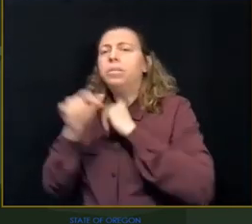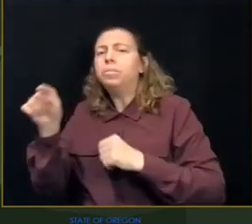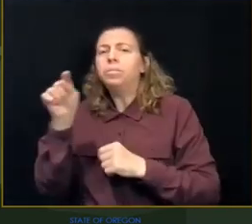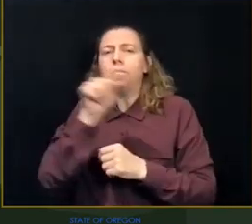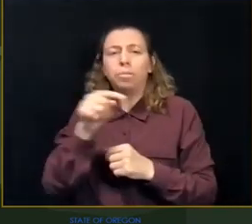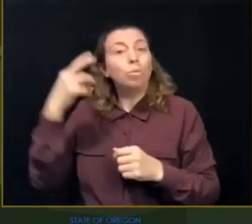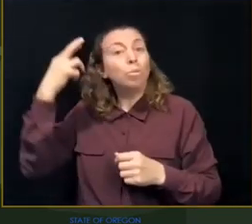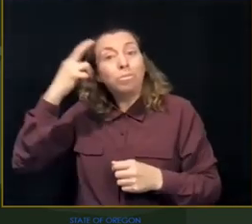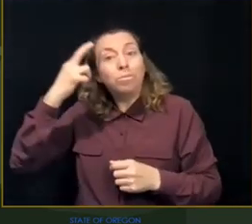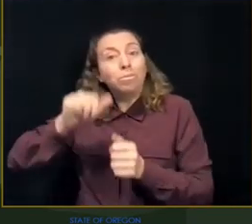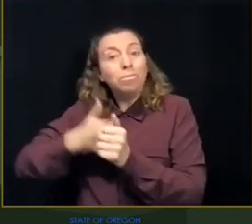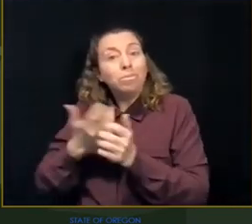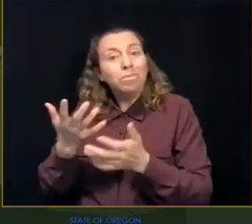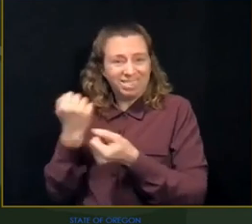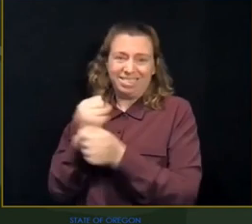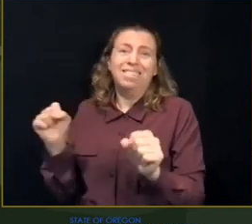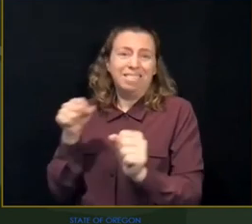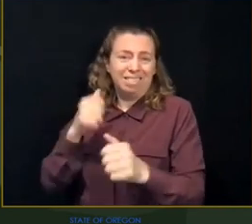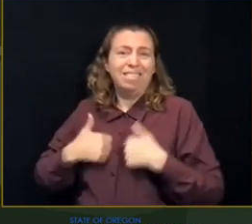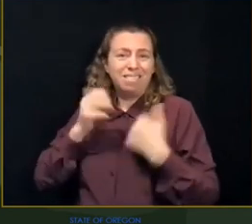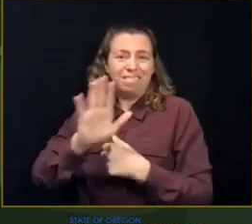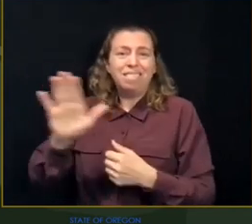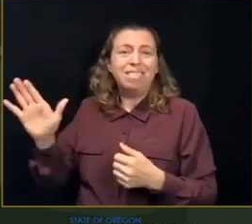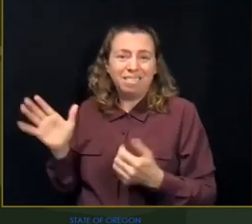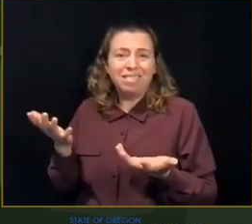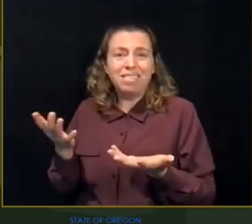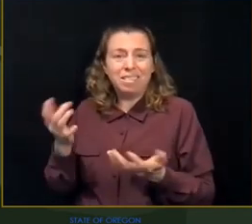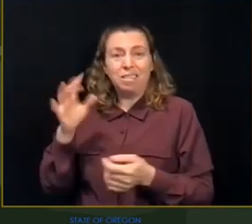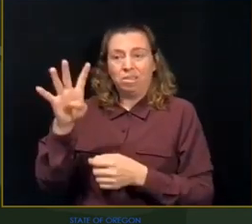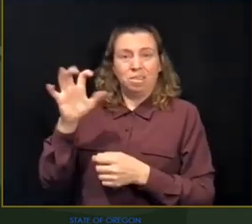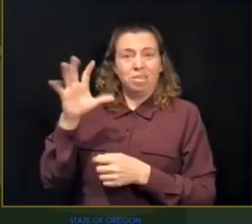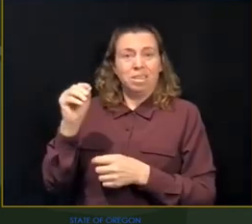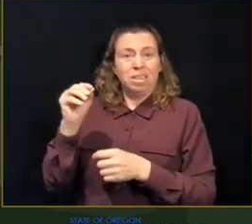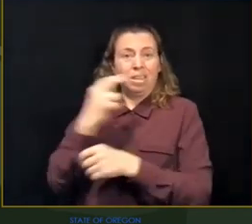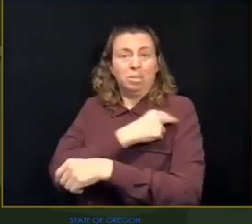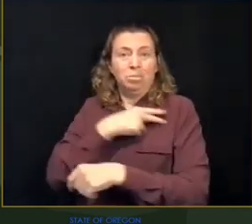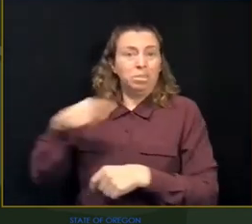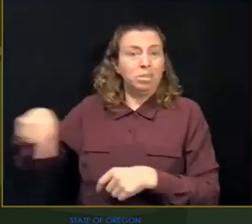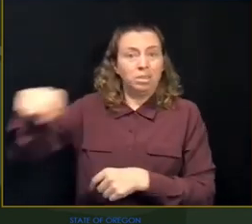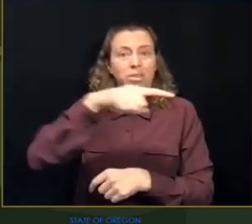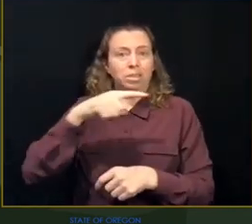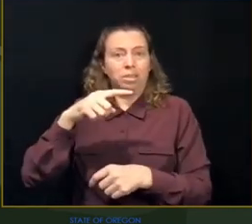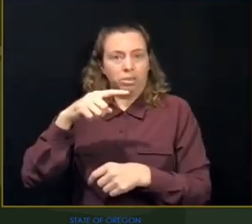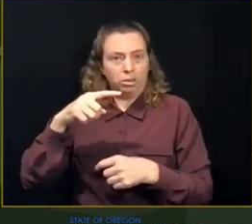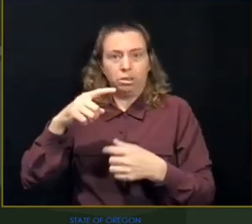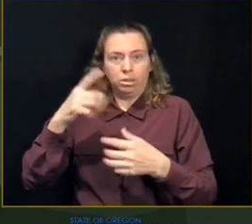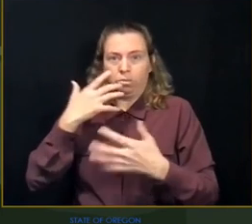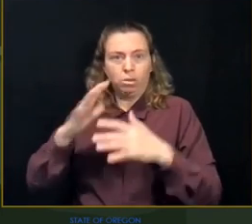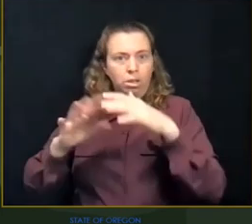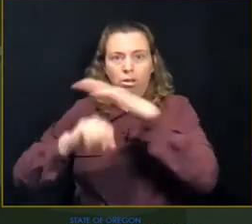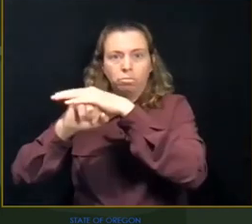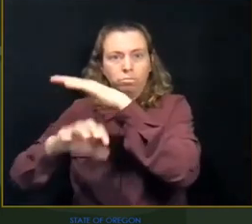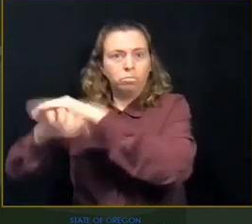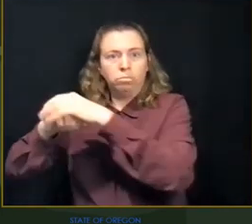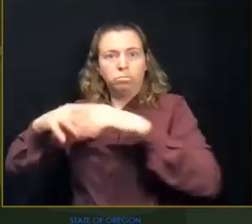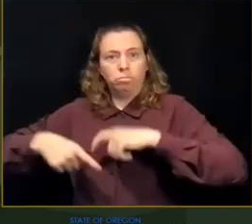as 450 hospitalizations over the next three weeks. As your governor, I chose to